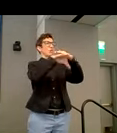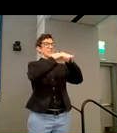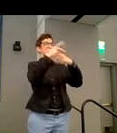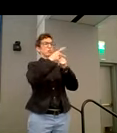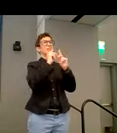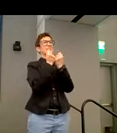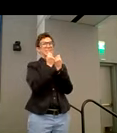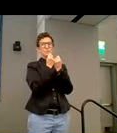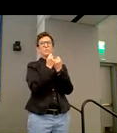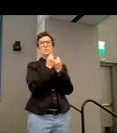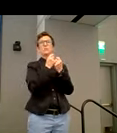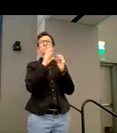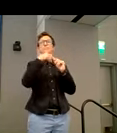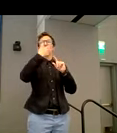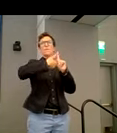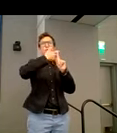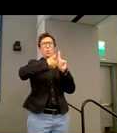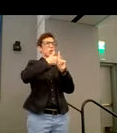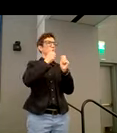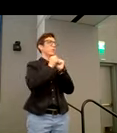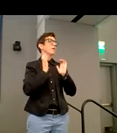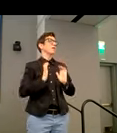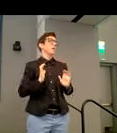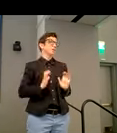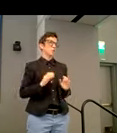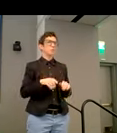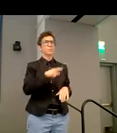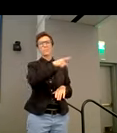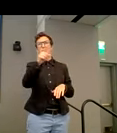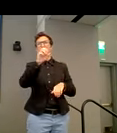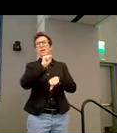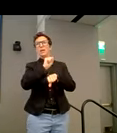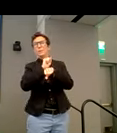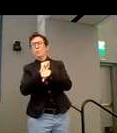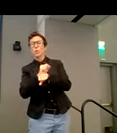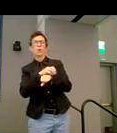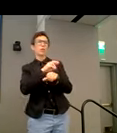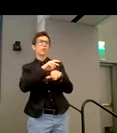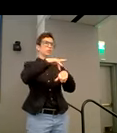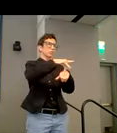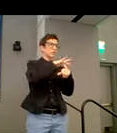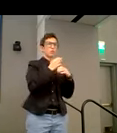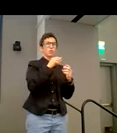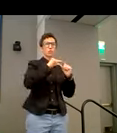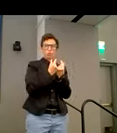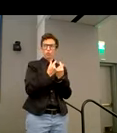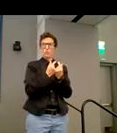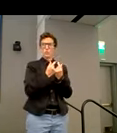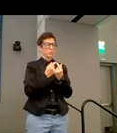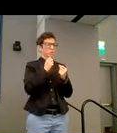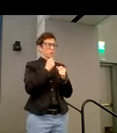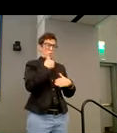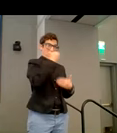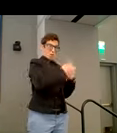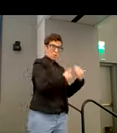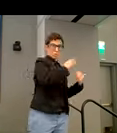teams have quarterly meetings with customer employee resource groups and different groups to review progress against our commitments towards